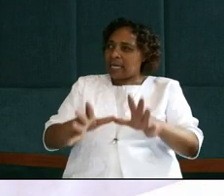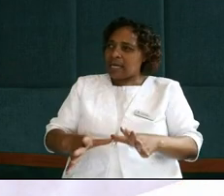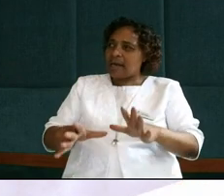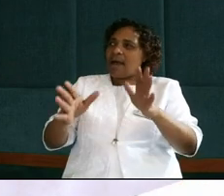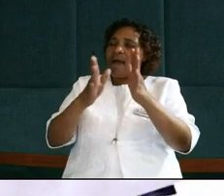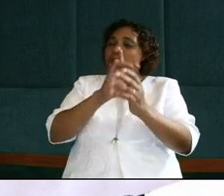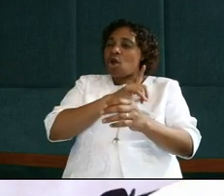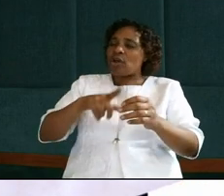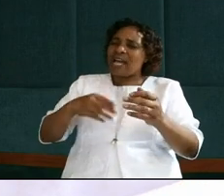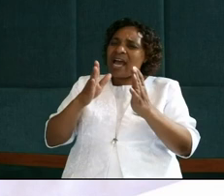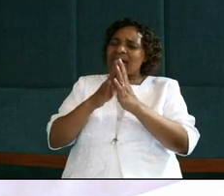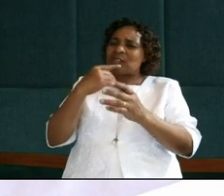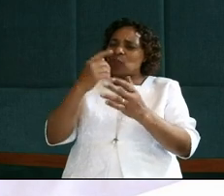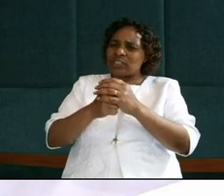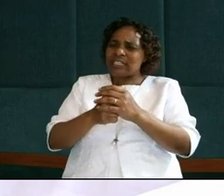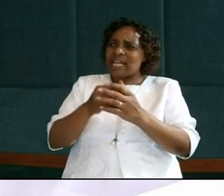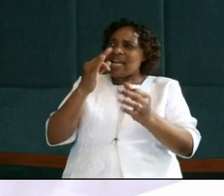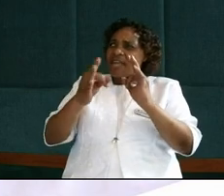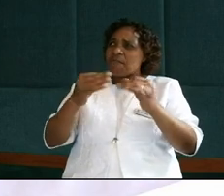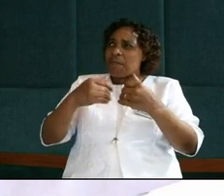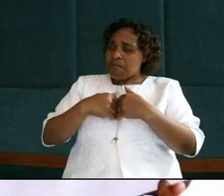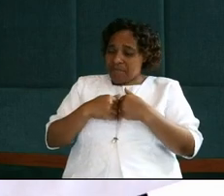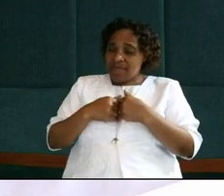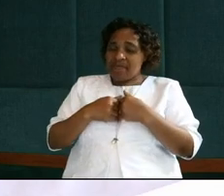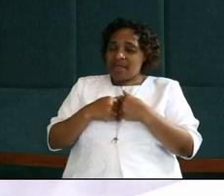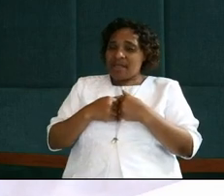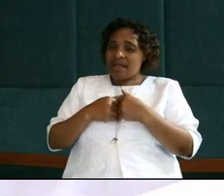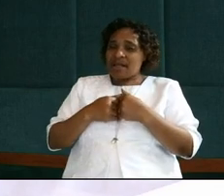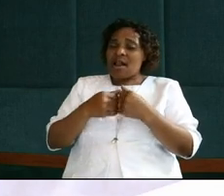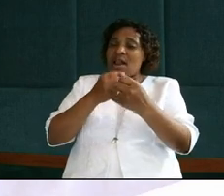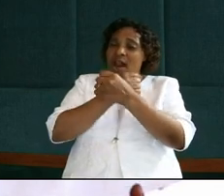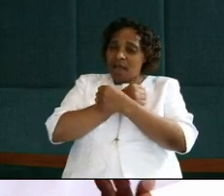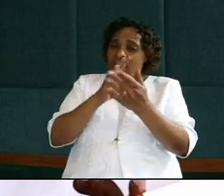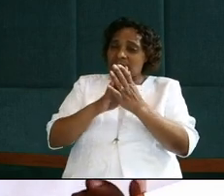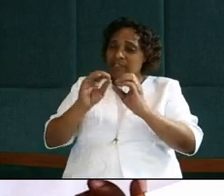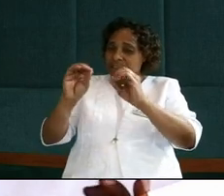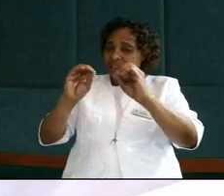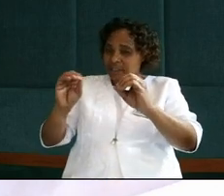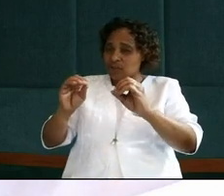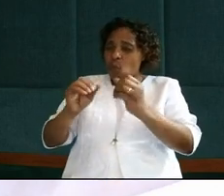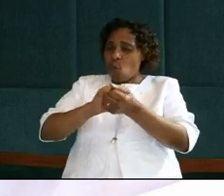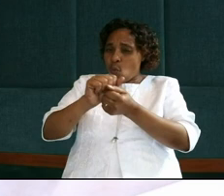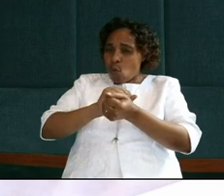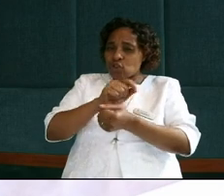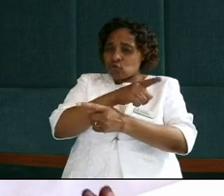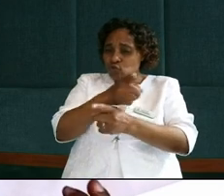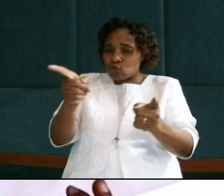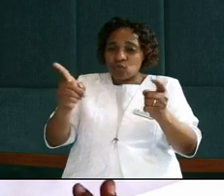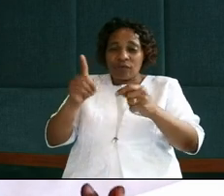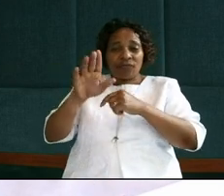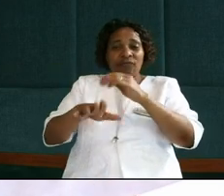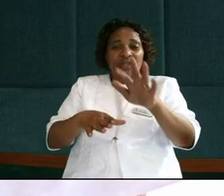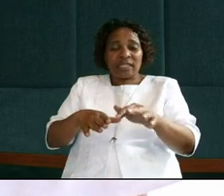say, Well, for so I am. If I then, you, Lord, and teacher, have washed your feet,